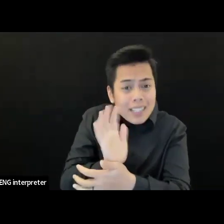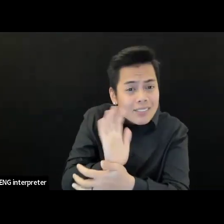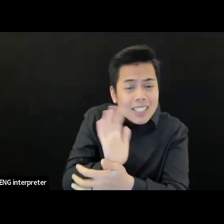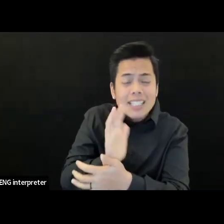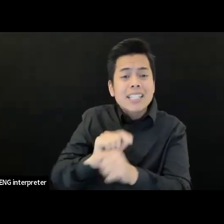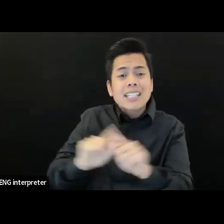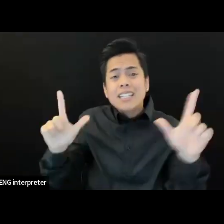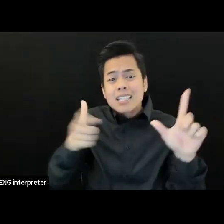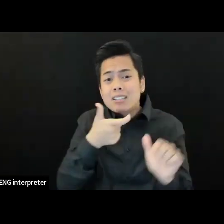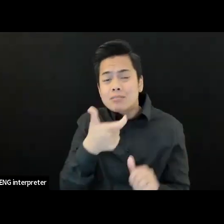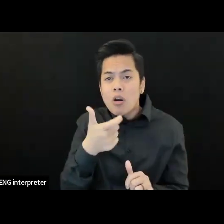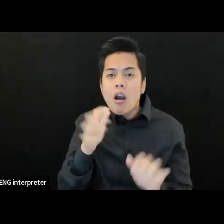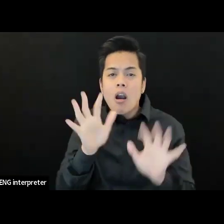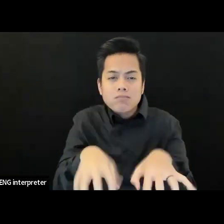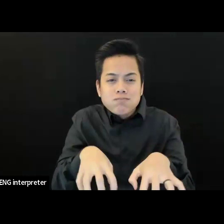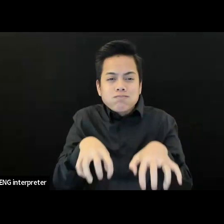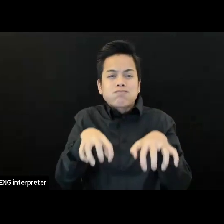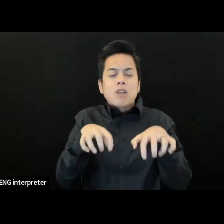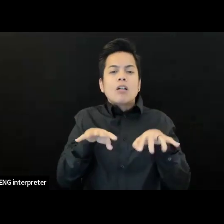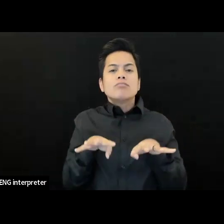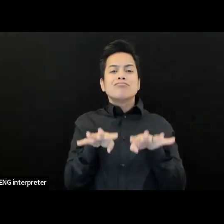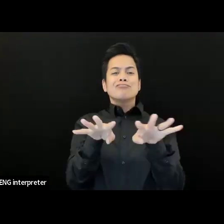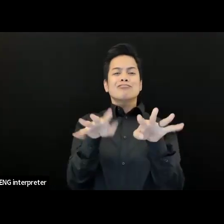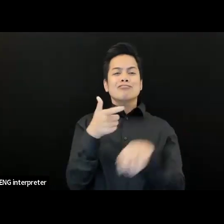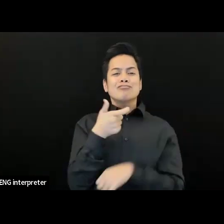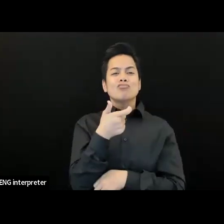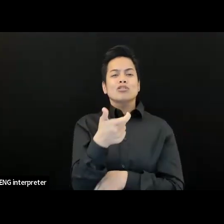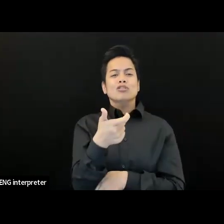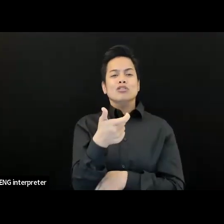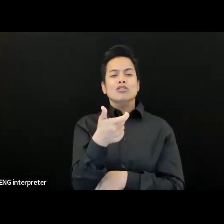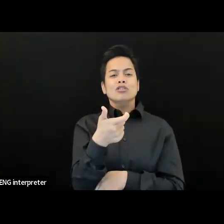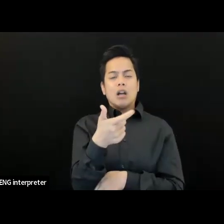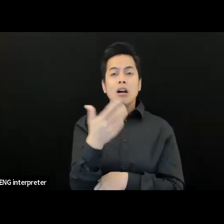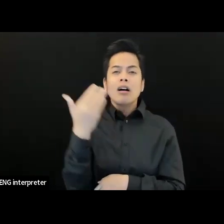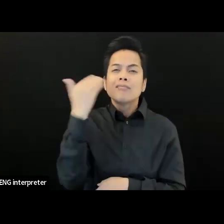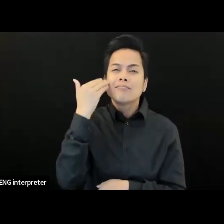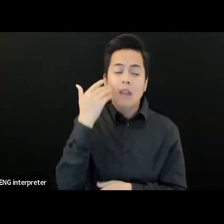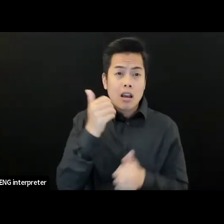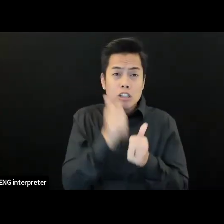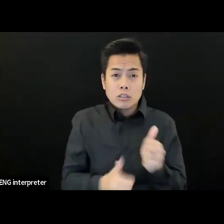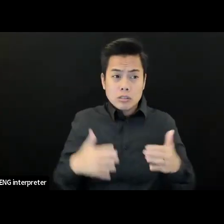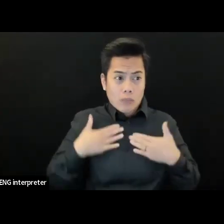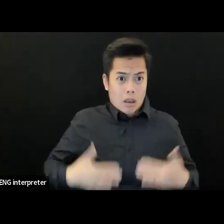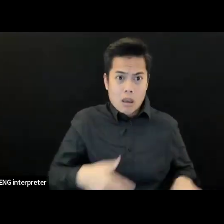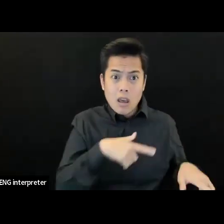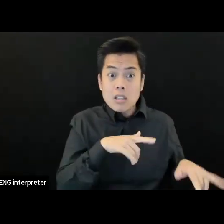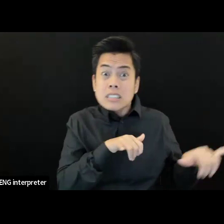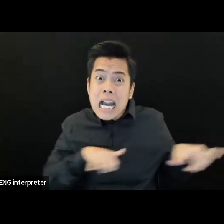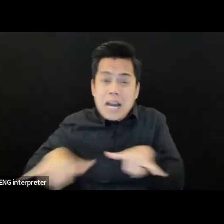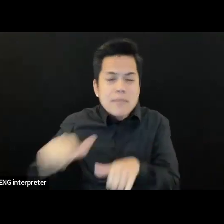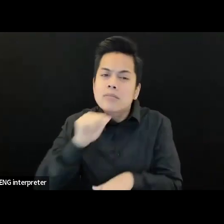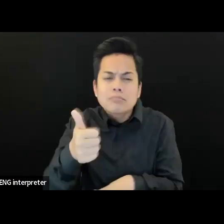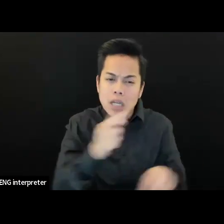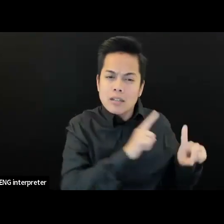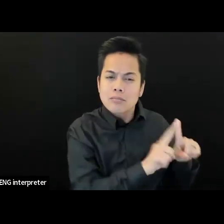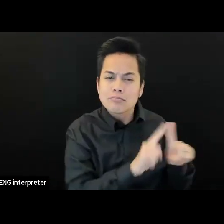There's a nice big bathroom that will have an adult changing table in it. And again, you can see the little side room would be